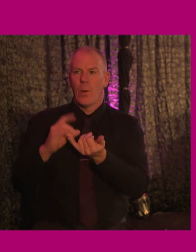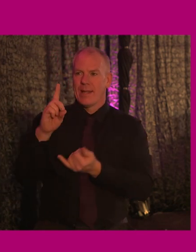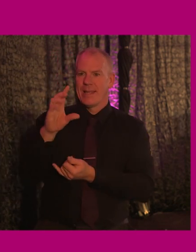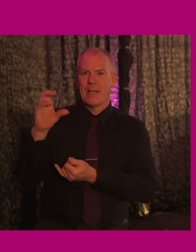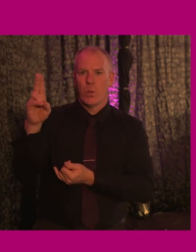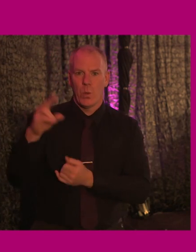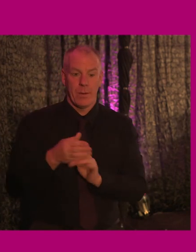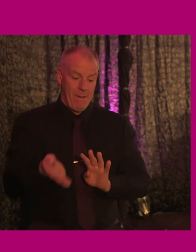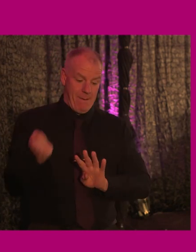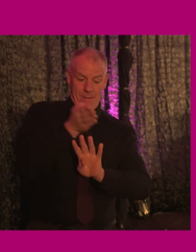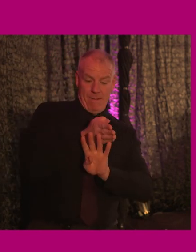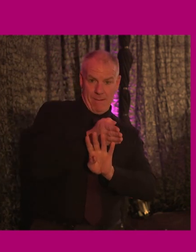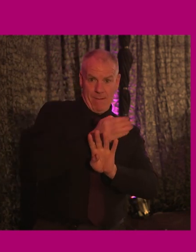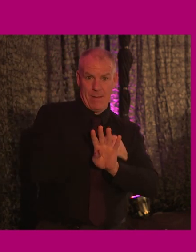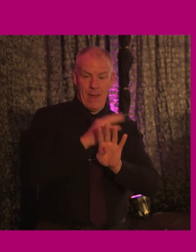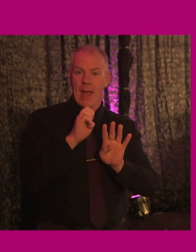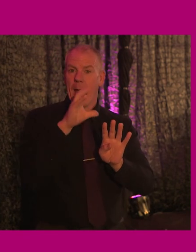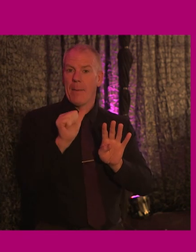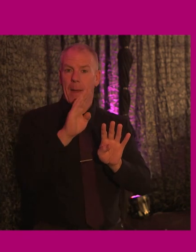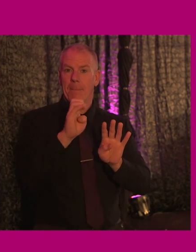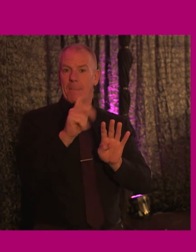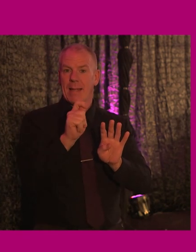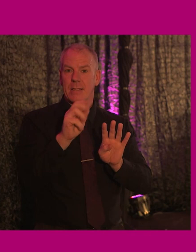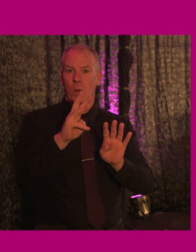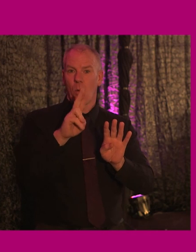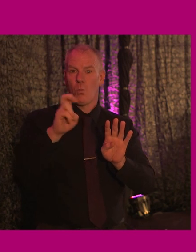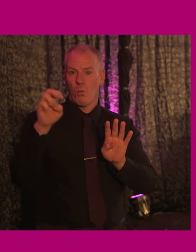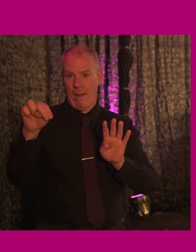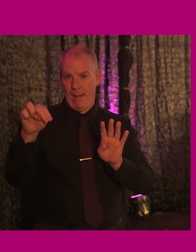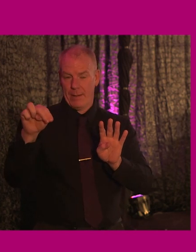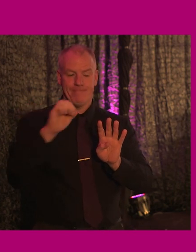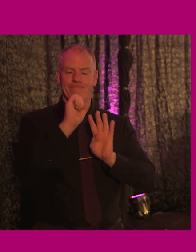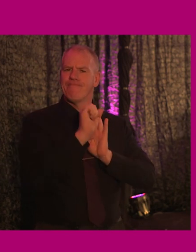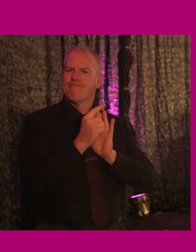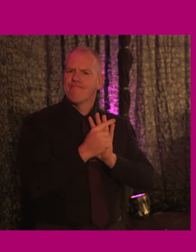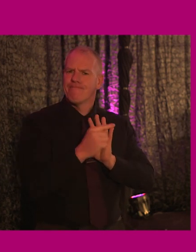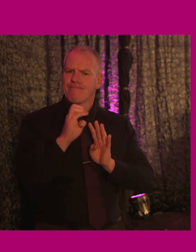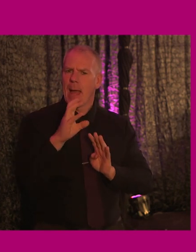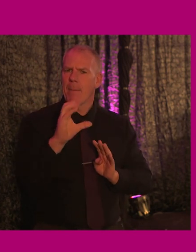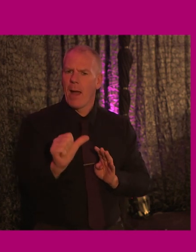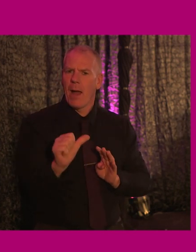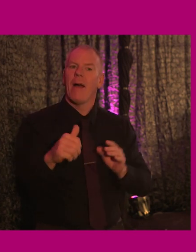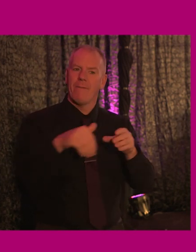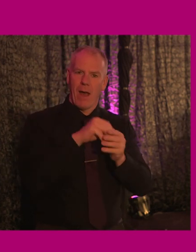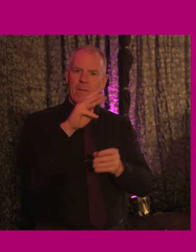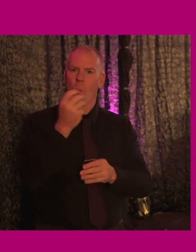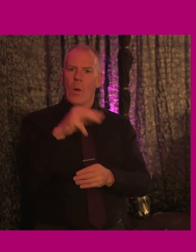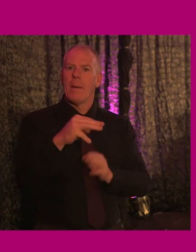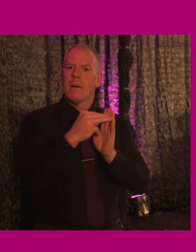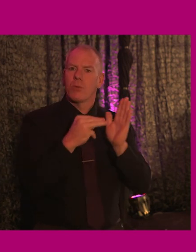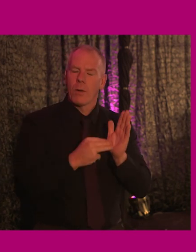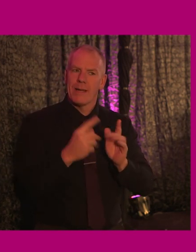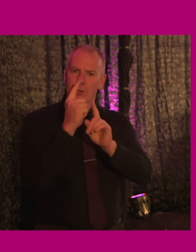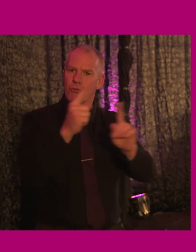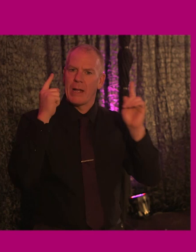And beside Caroline is Emma Bennett-Wren. And Emma was on the WAM program. And she